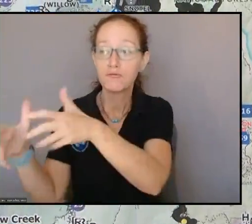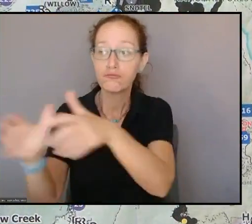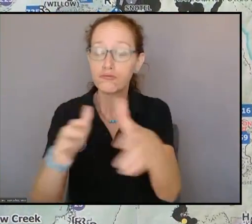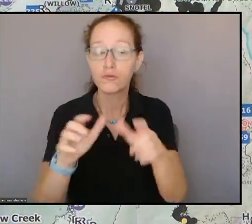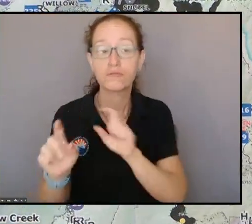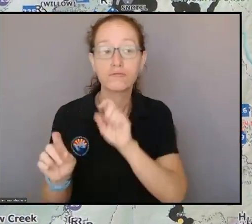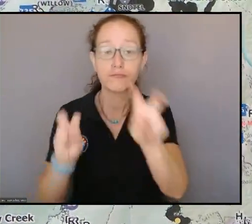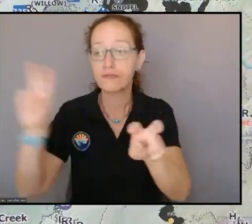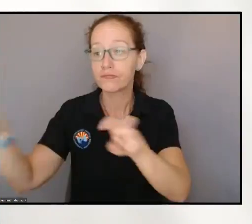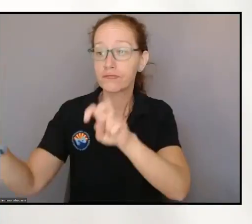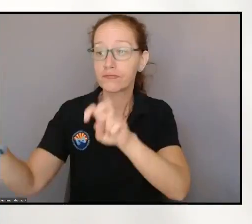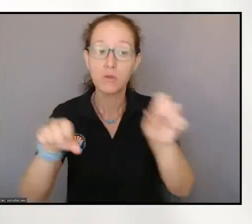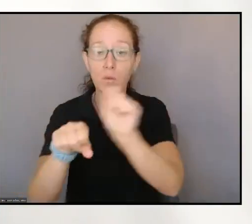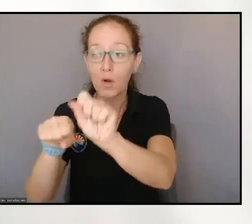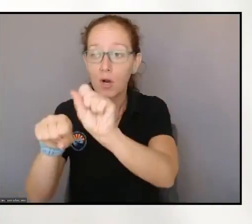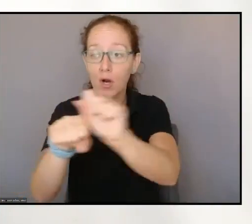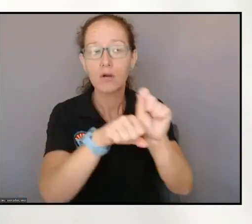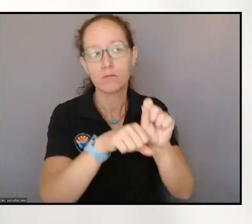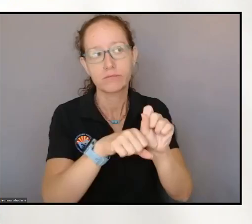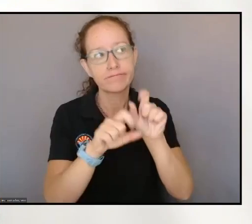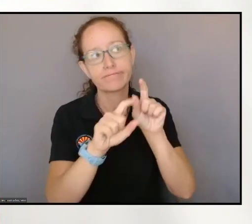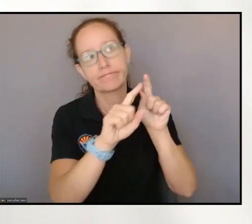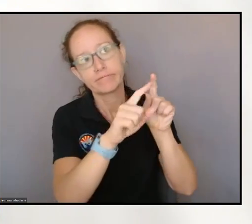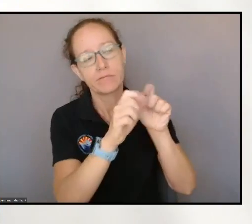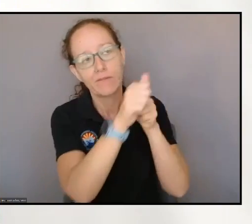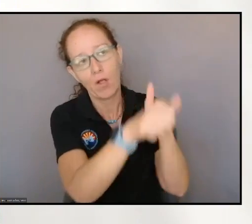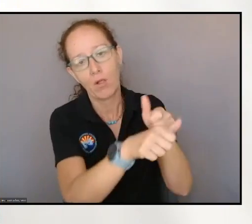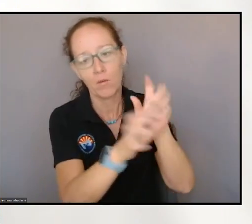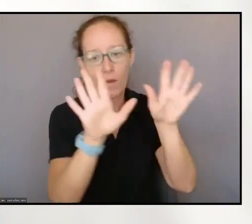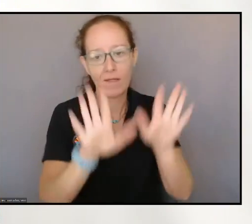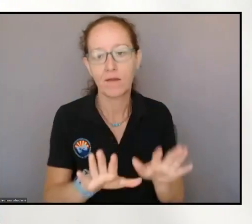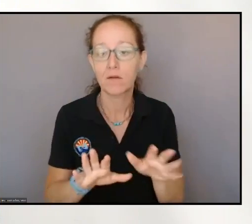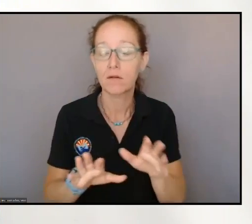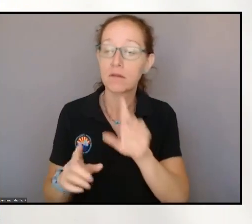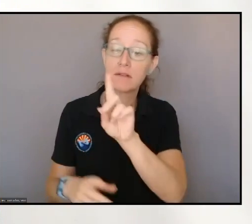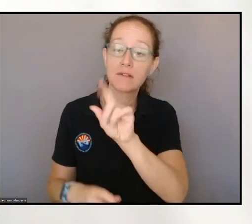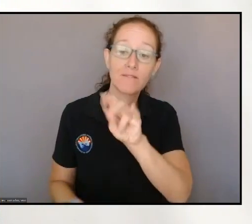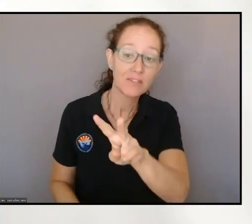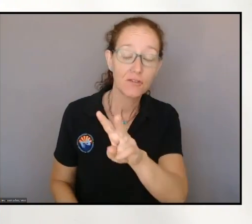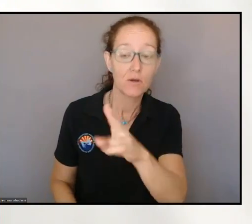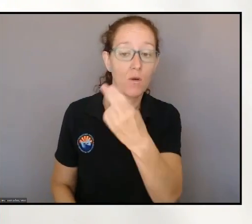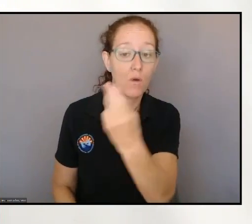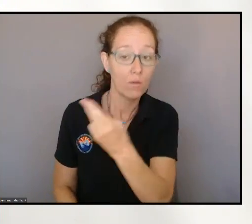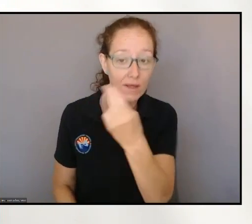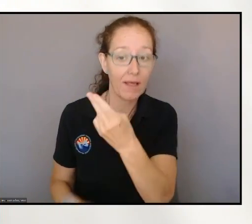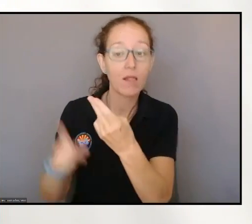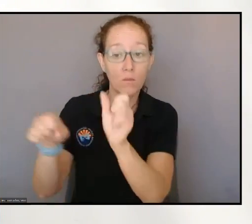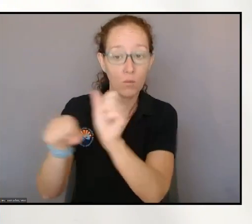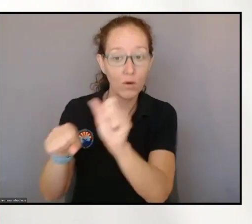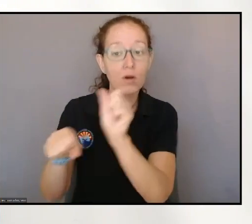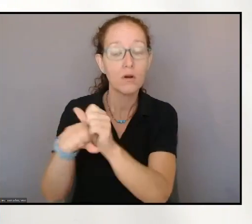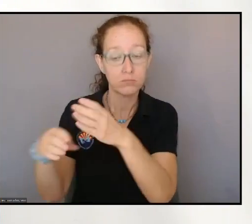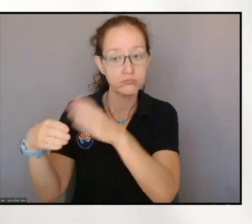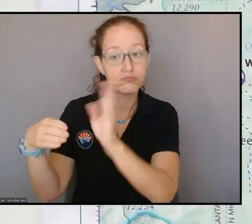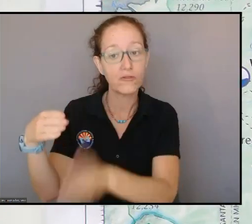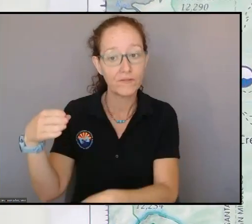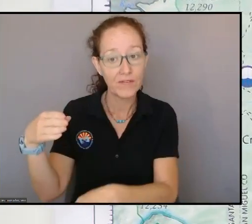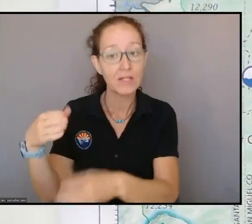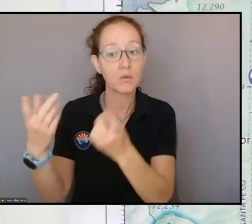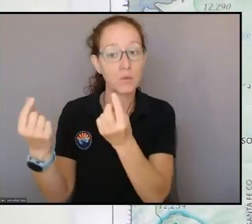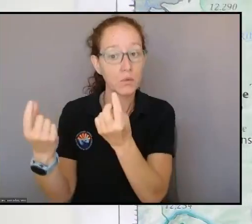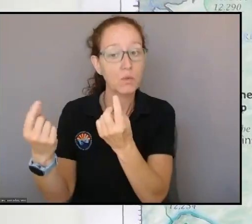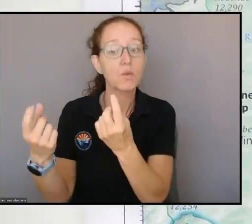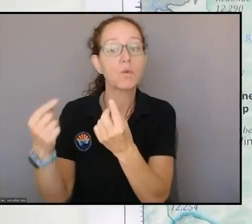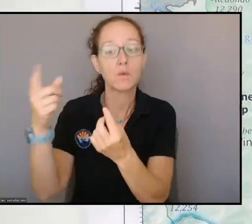work up here in Division Hotel, completing the suppression hand line repair around the